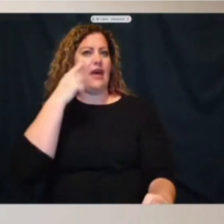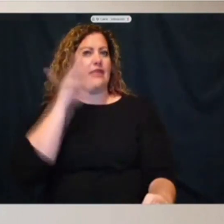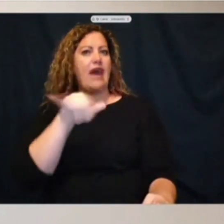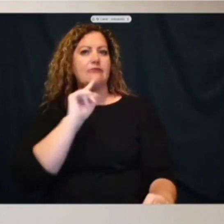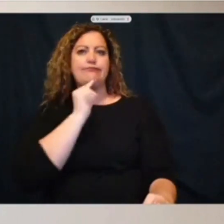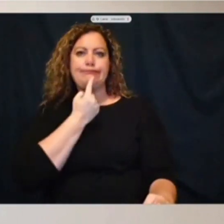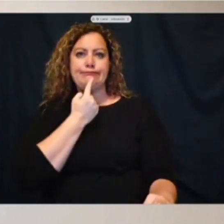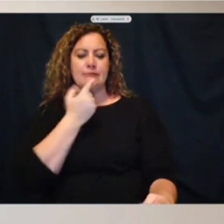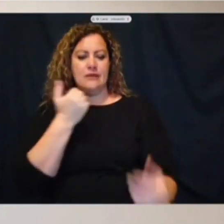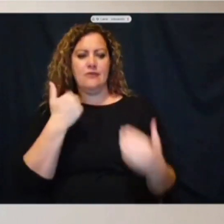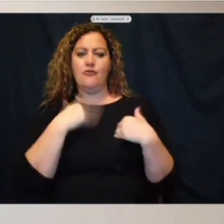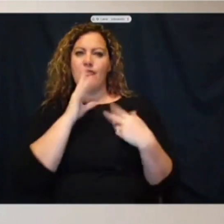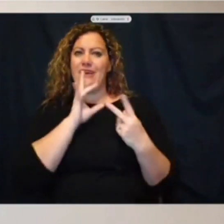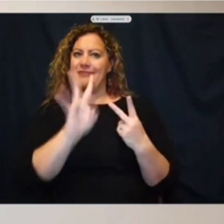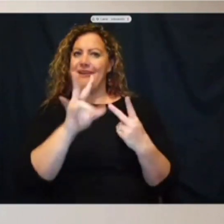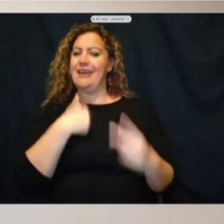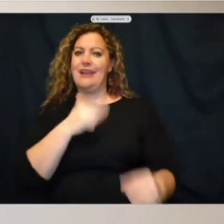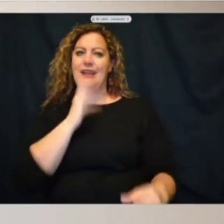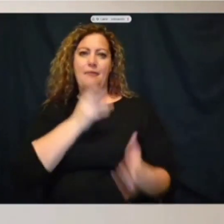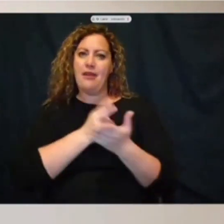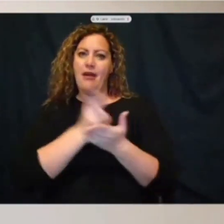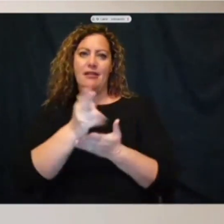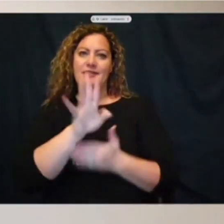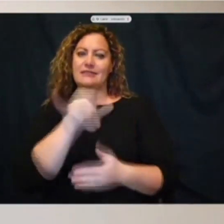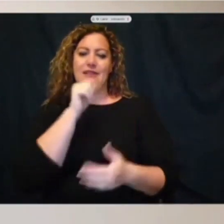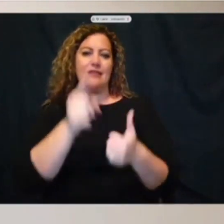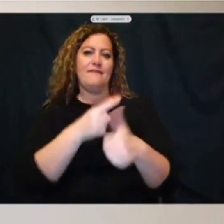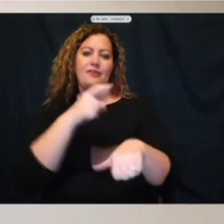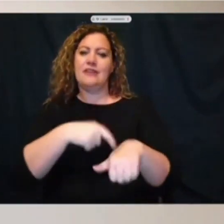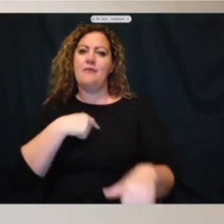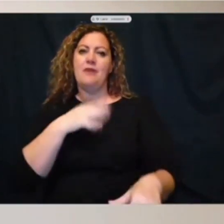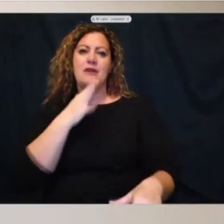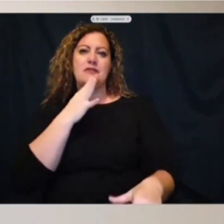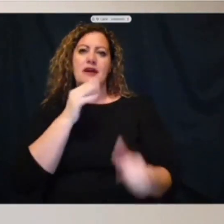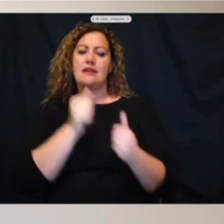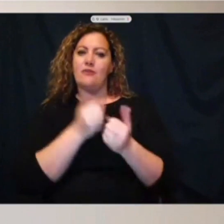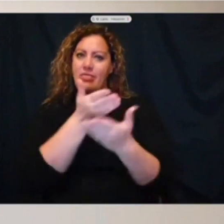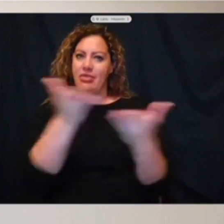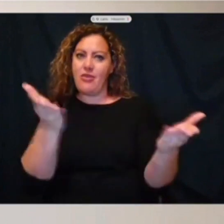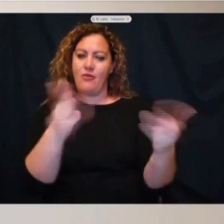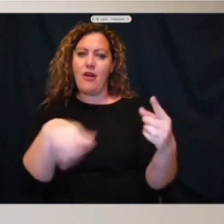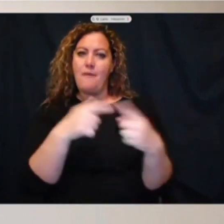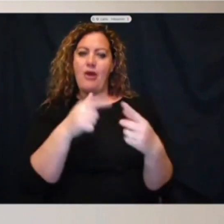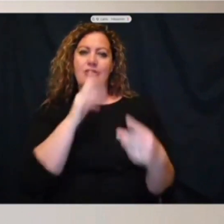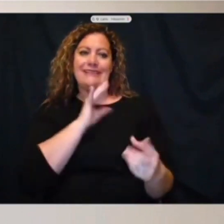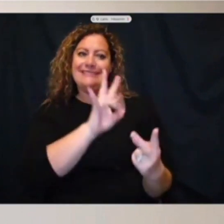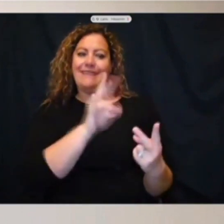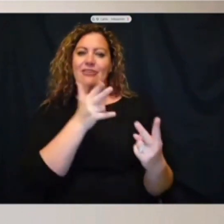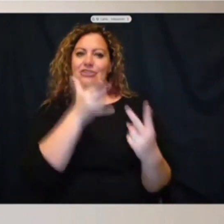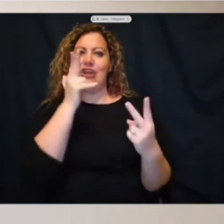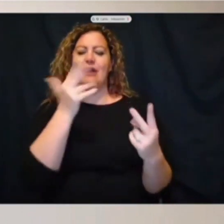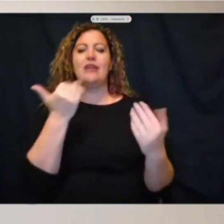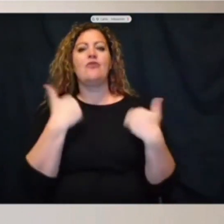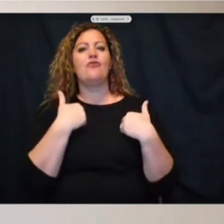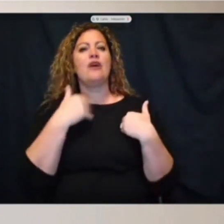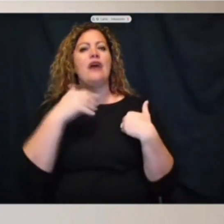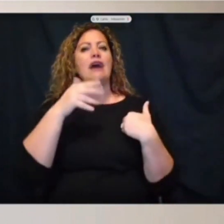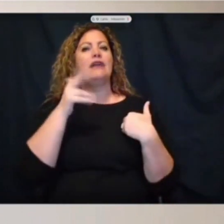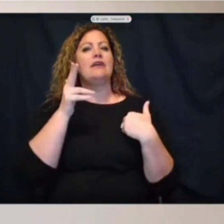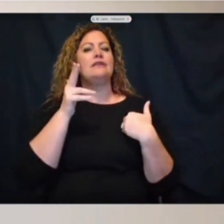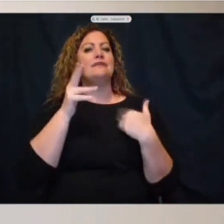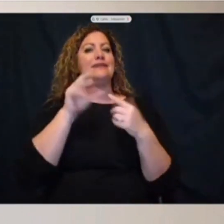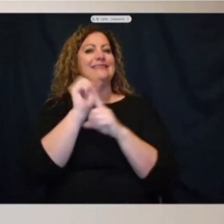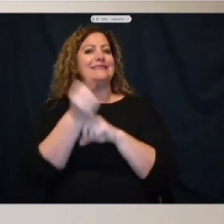-year-old, and I'll be quite honest with you, this is not the first time that I've talked to the news media about a seven-year-old being shot. We had a case in North Trion Division some months ago